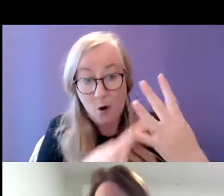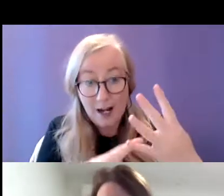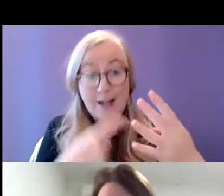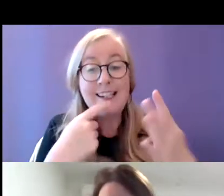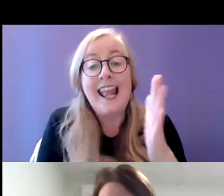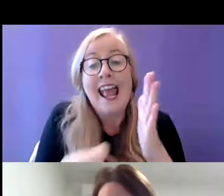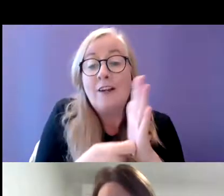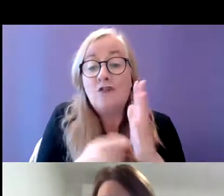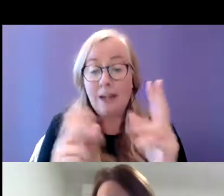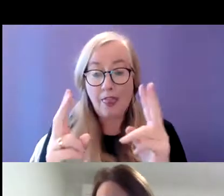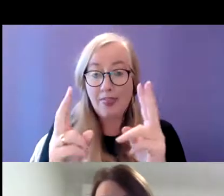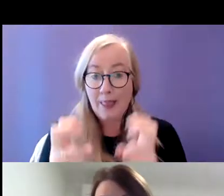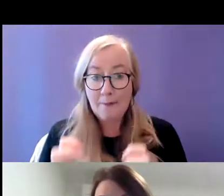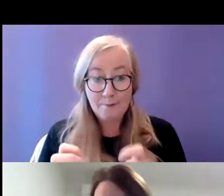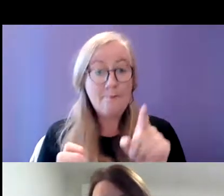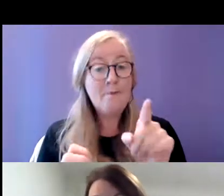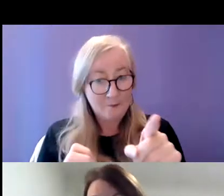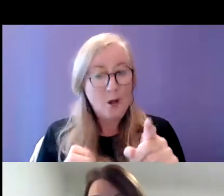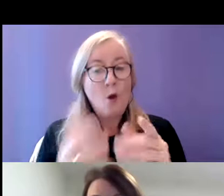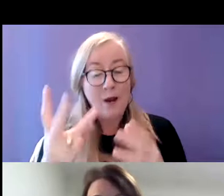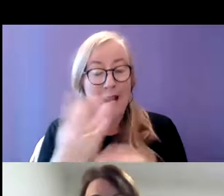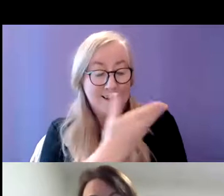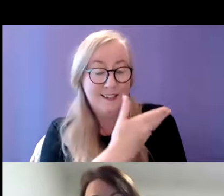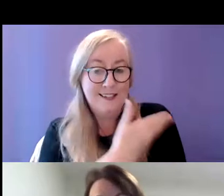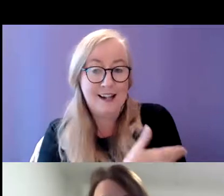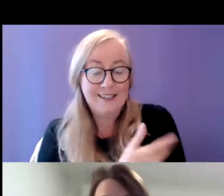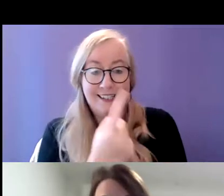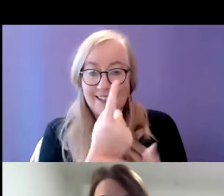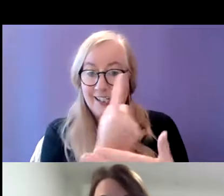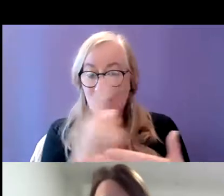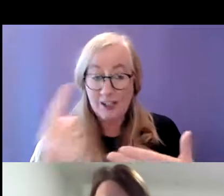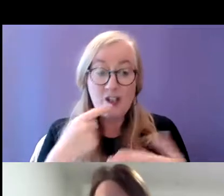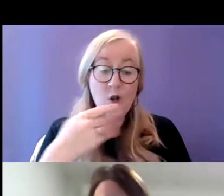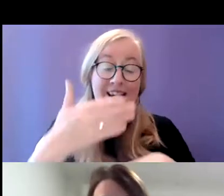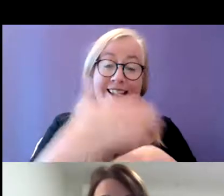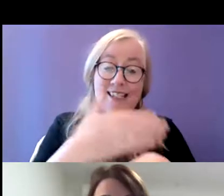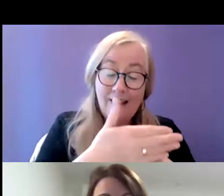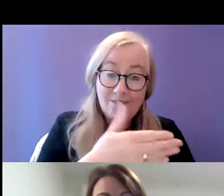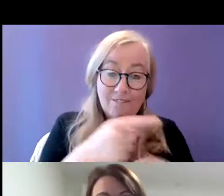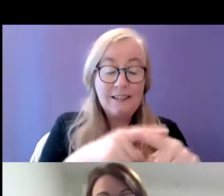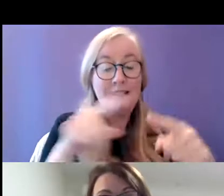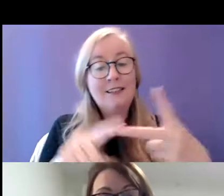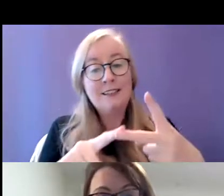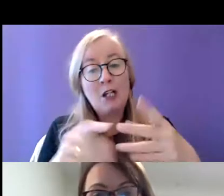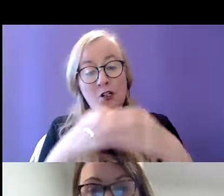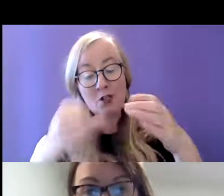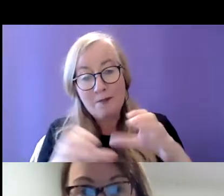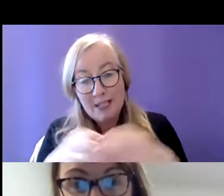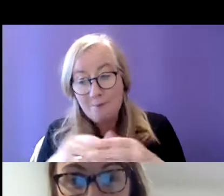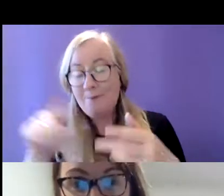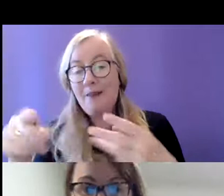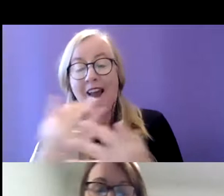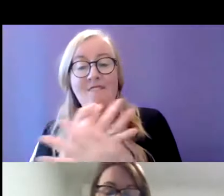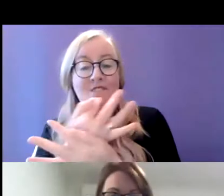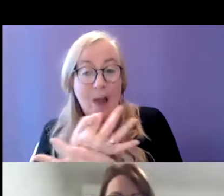that are presented will be presented at the beginning of each section. So we have the staff findings and the sub-themes, the family findings and